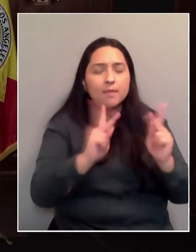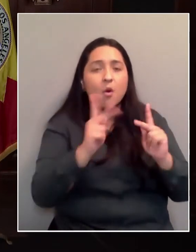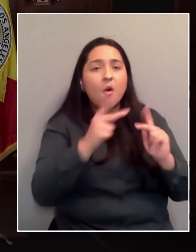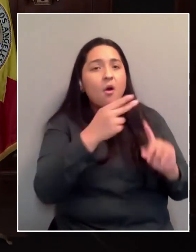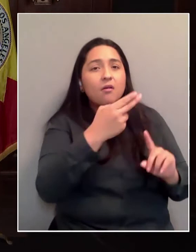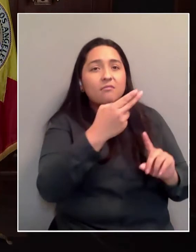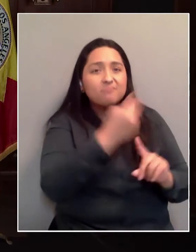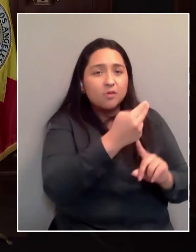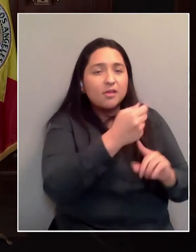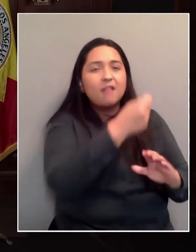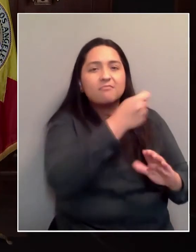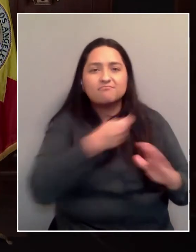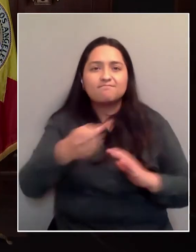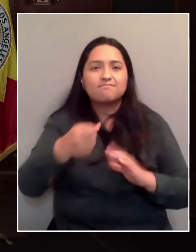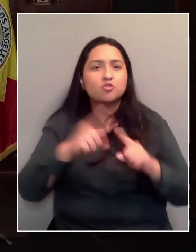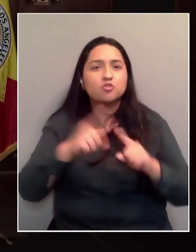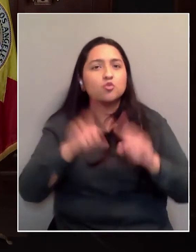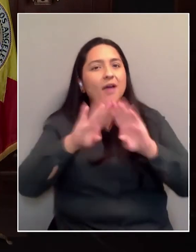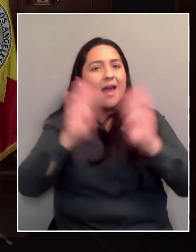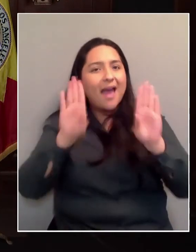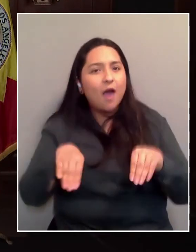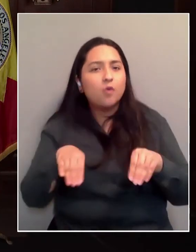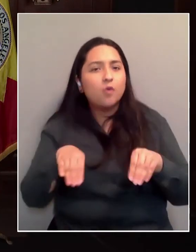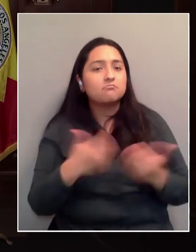solution. Any follow up, Anna?